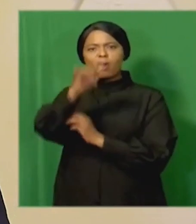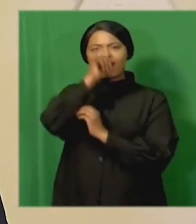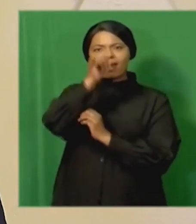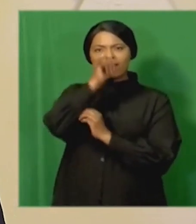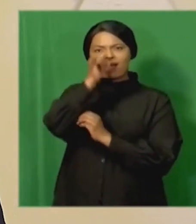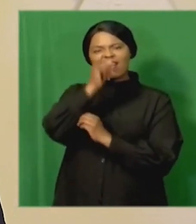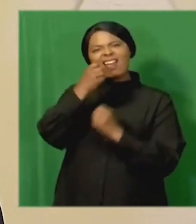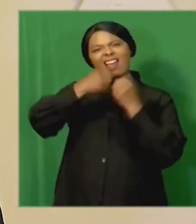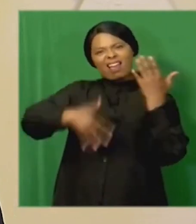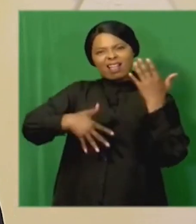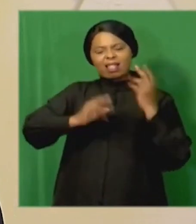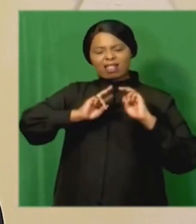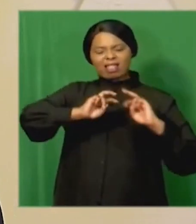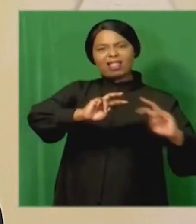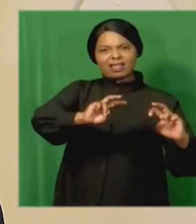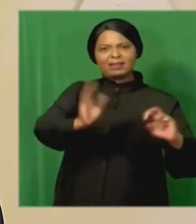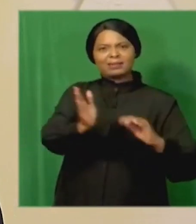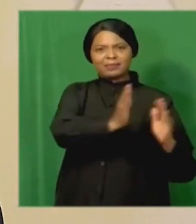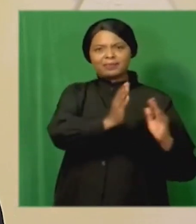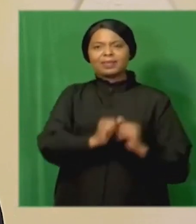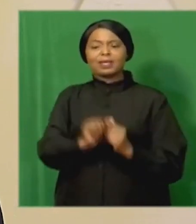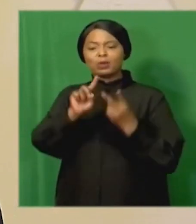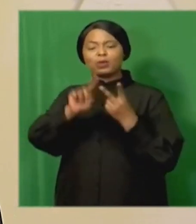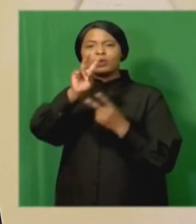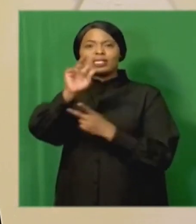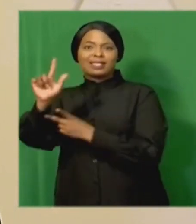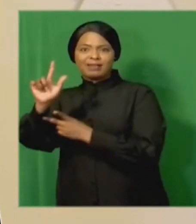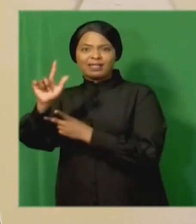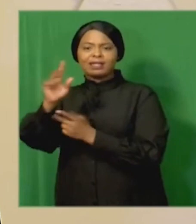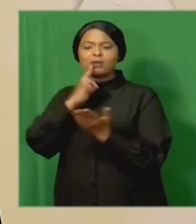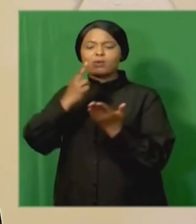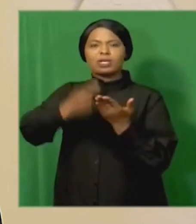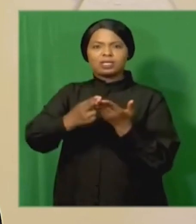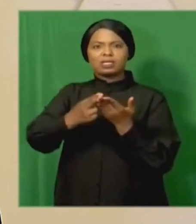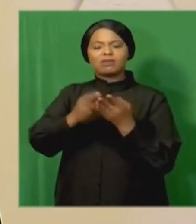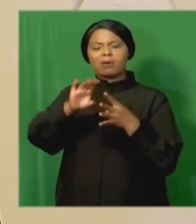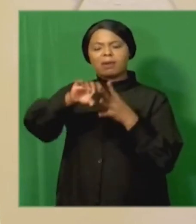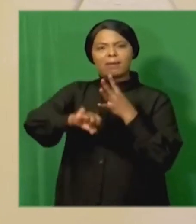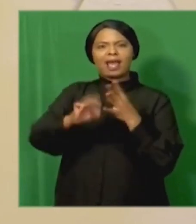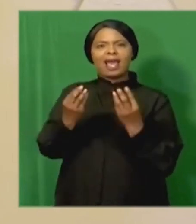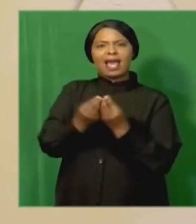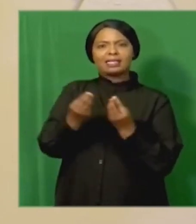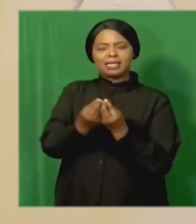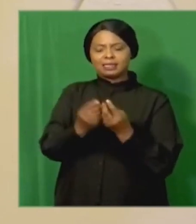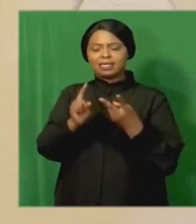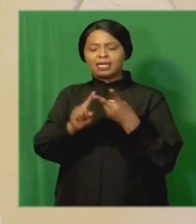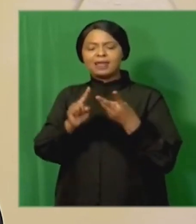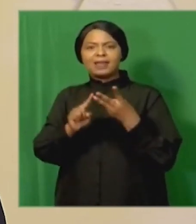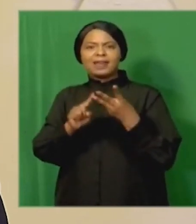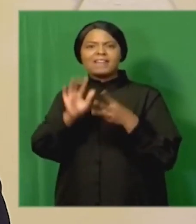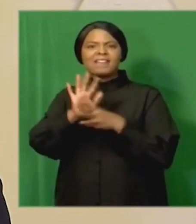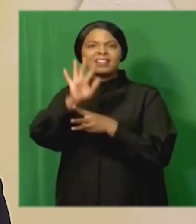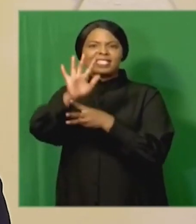and other investigations. 27 were recommendations for the recovery of assets. 15 were